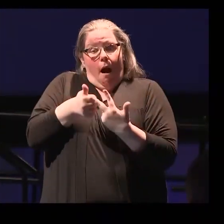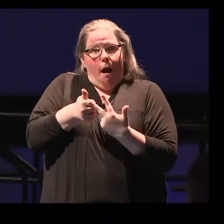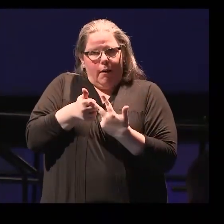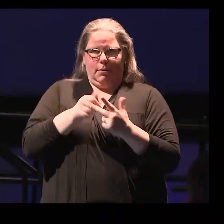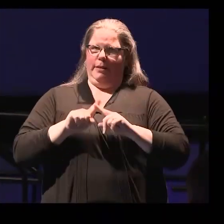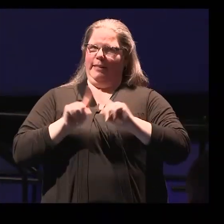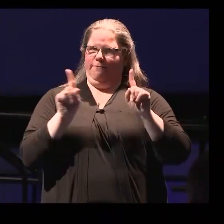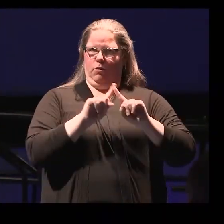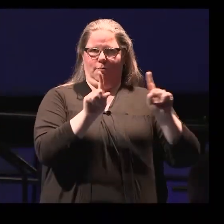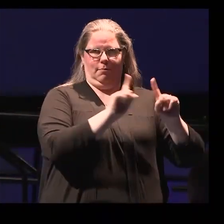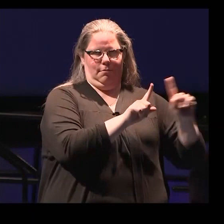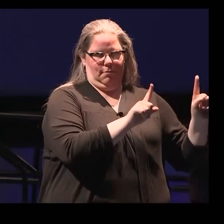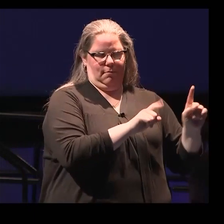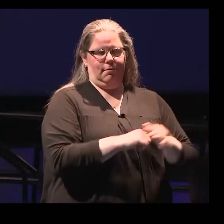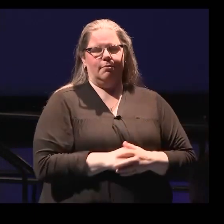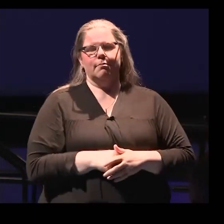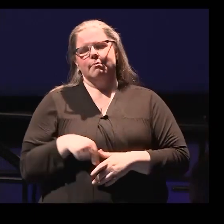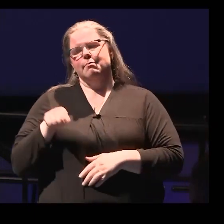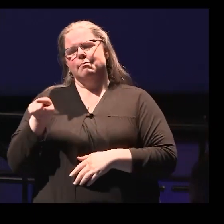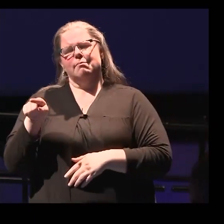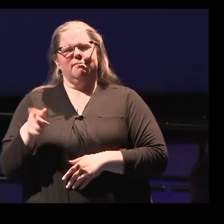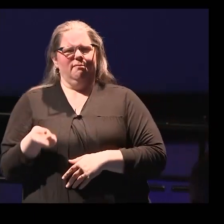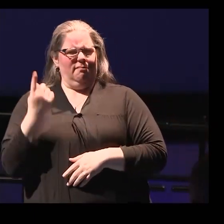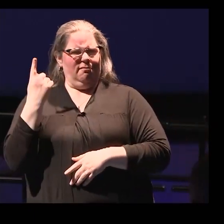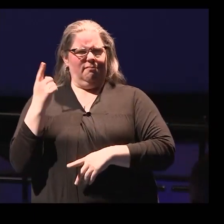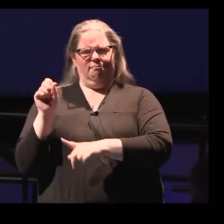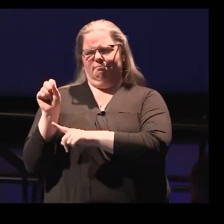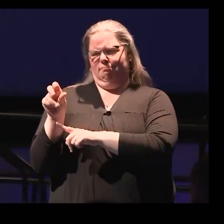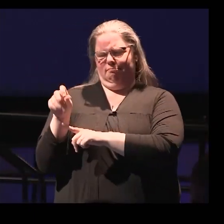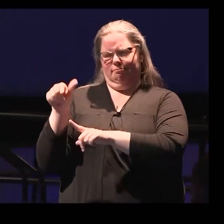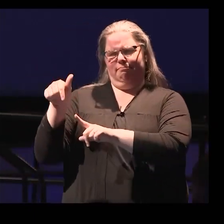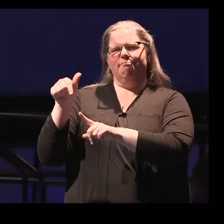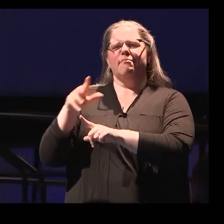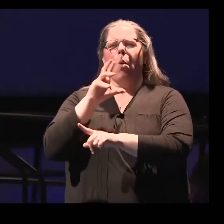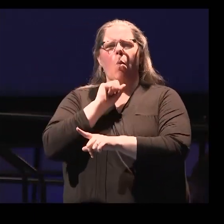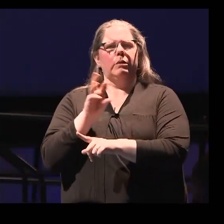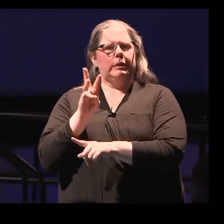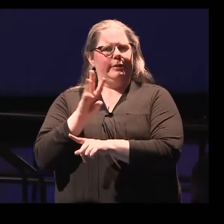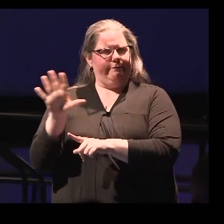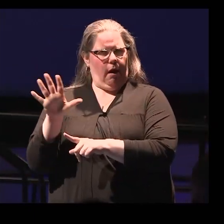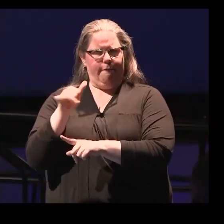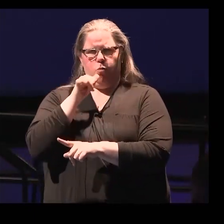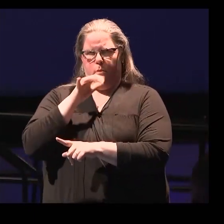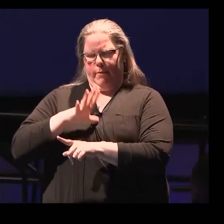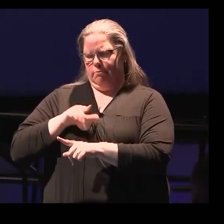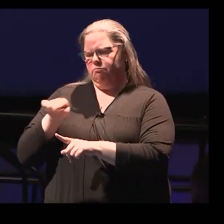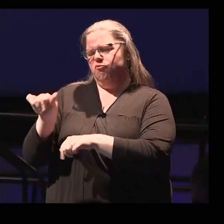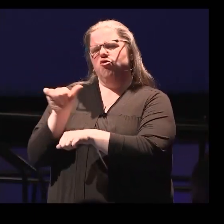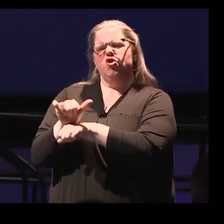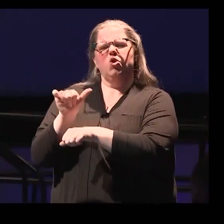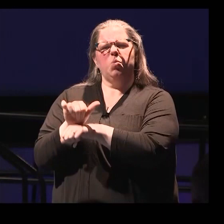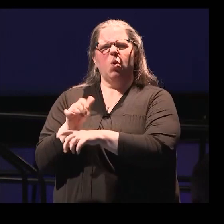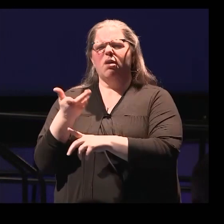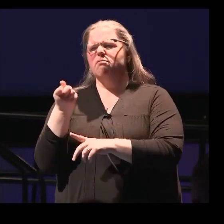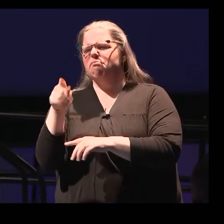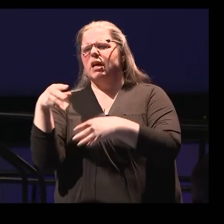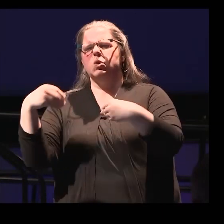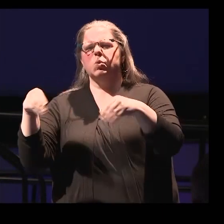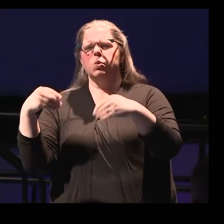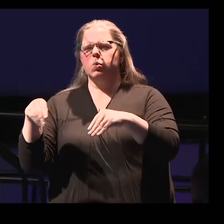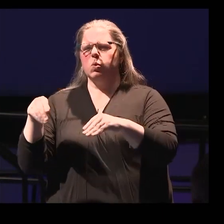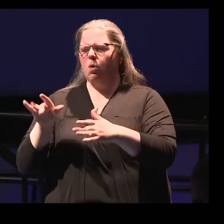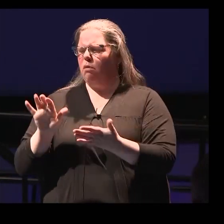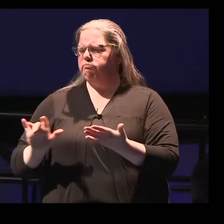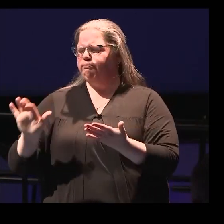So our first case is that of a 65-year-old woman who works as a cashier. For the last three weeks, she's noticed